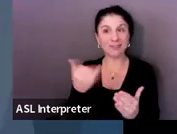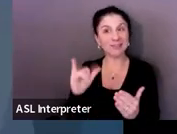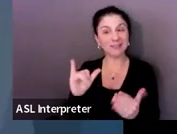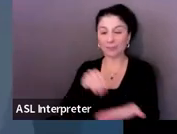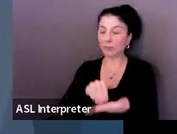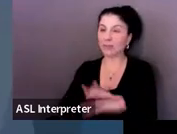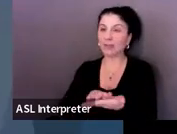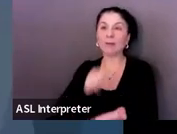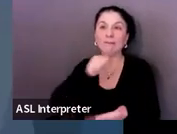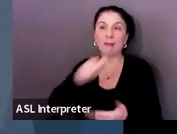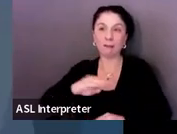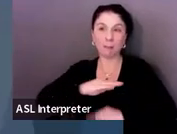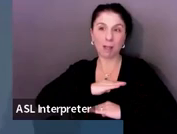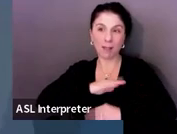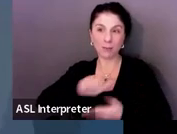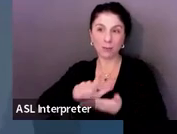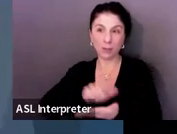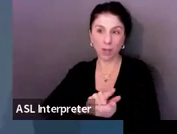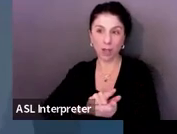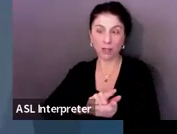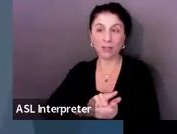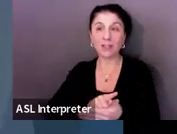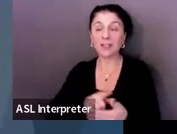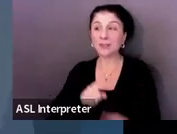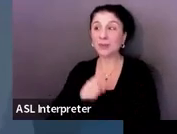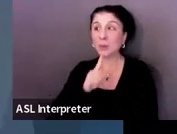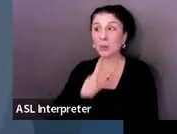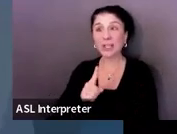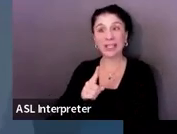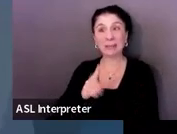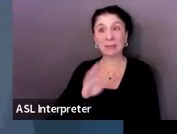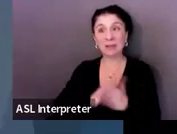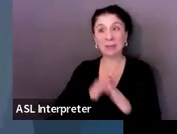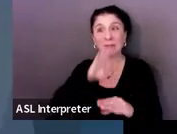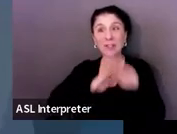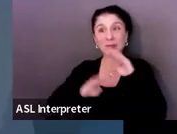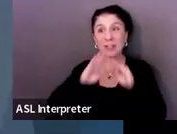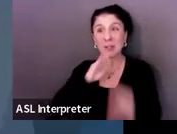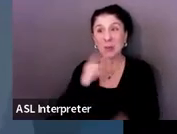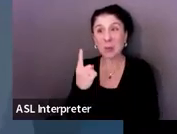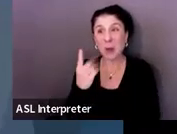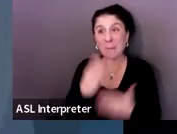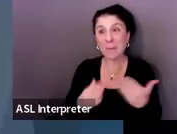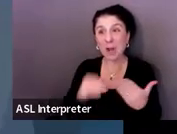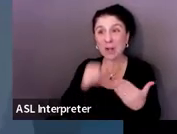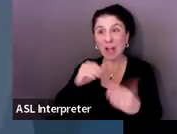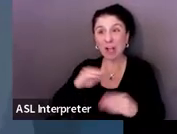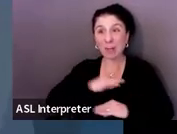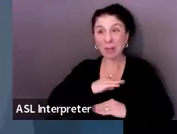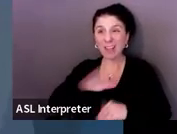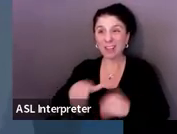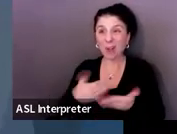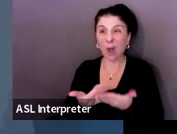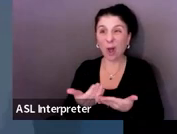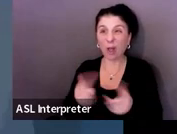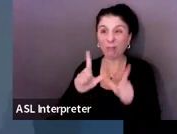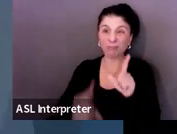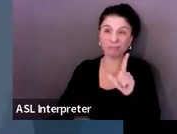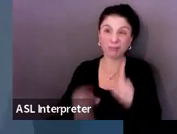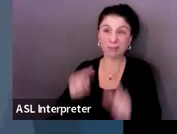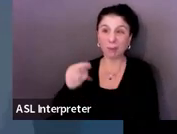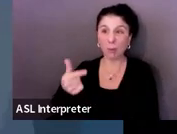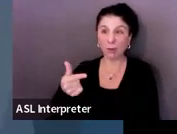-compliant. So it is quite frustrating for all of us. So purpose of the meeting and